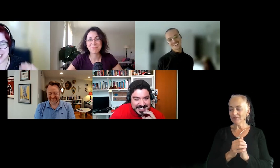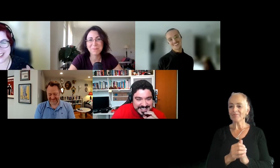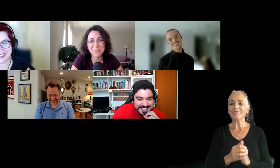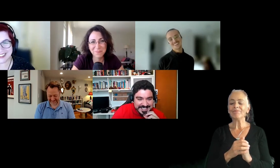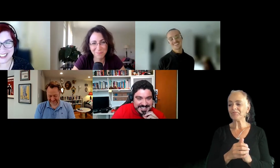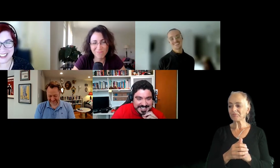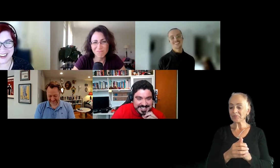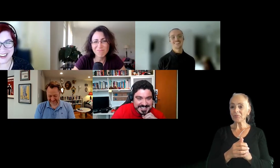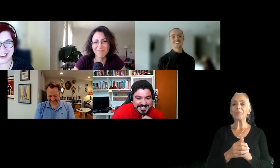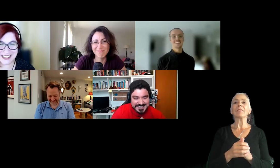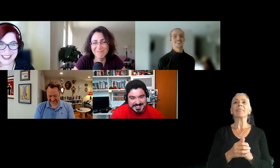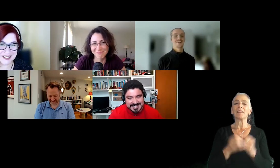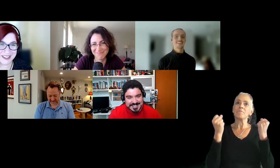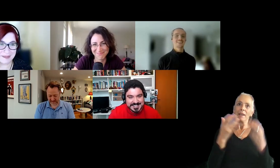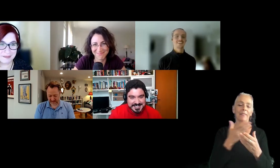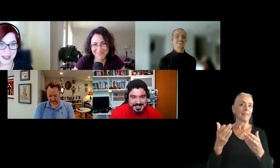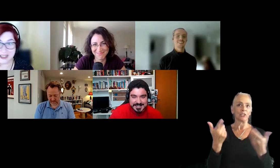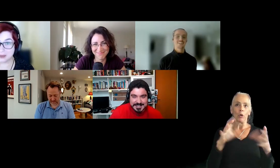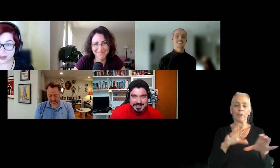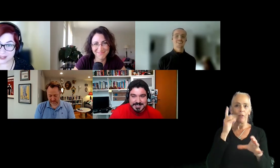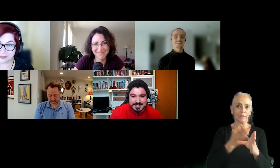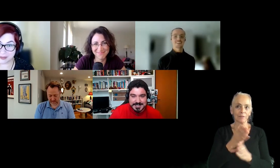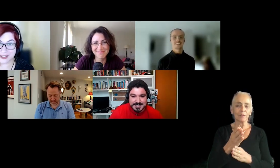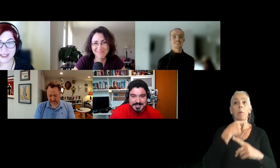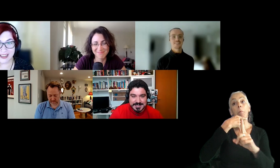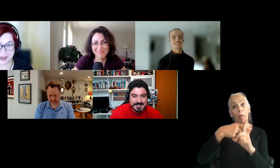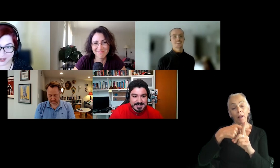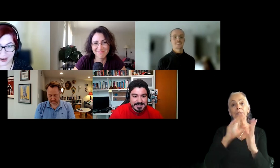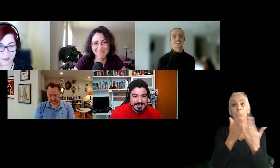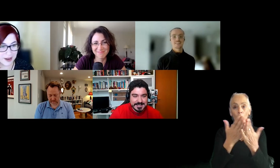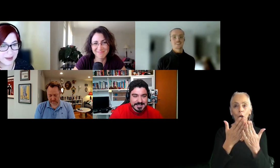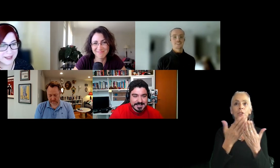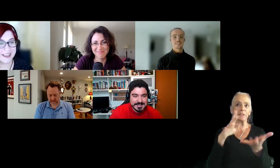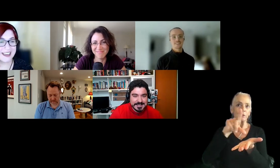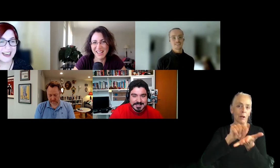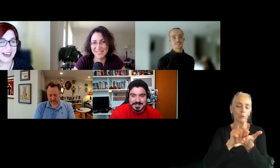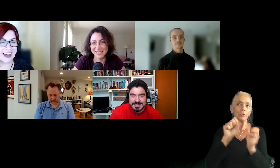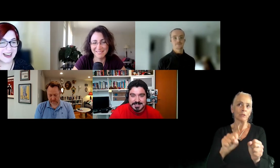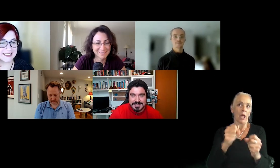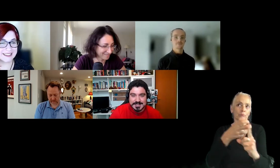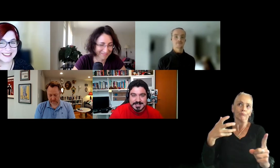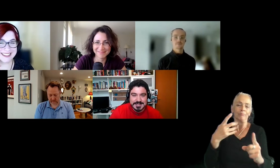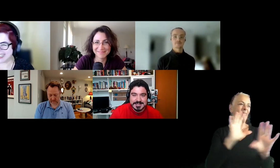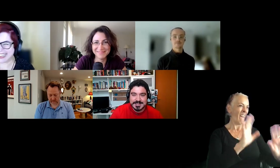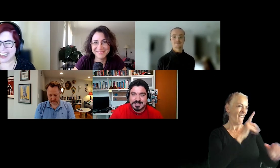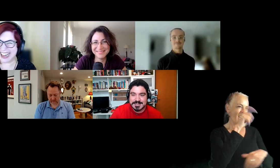Tons of things that she already did for this industry, plus books, publish it, and we can talk more about it. Nah, it's